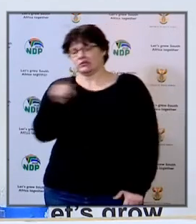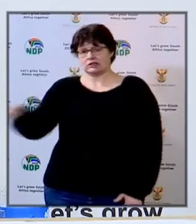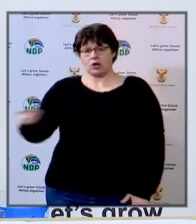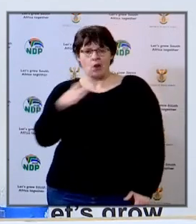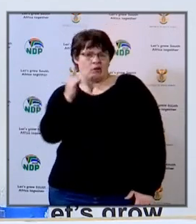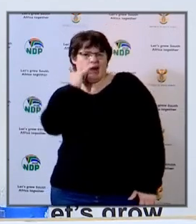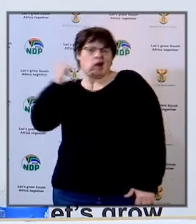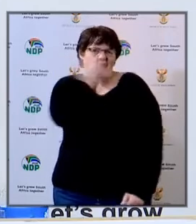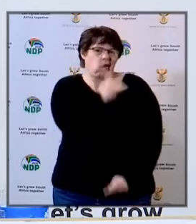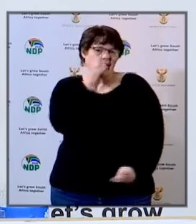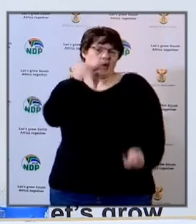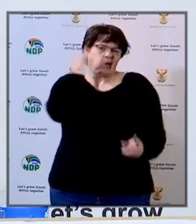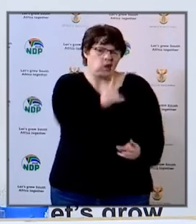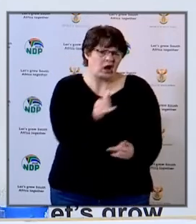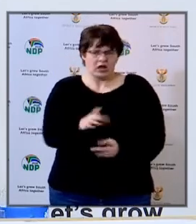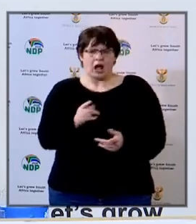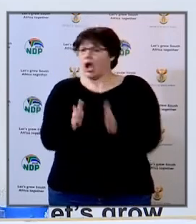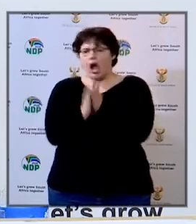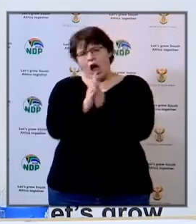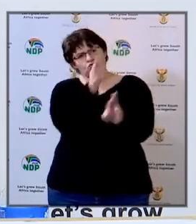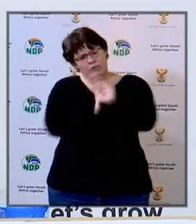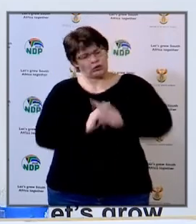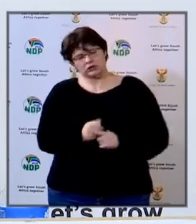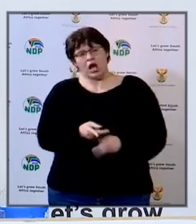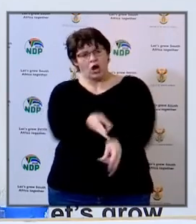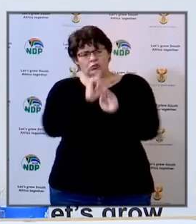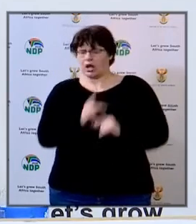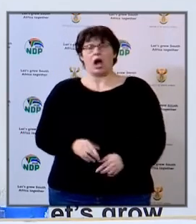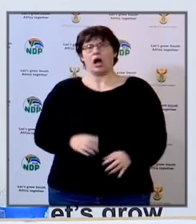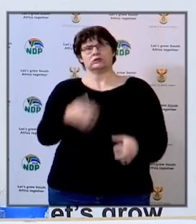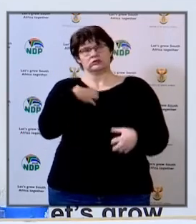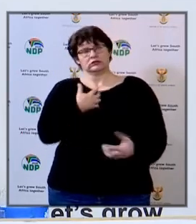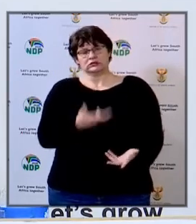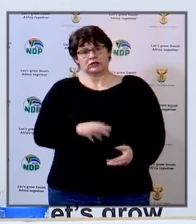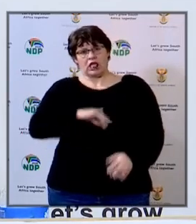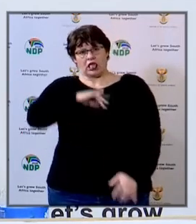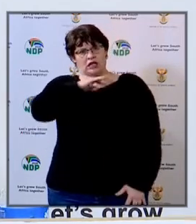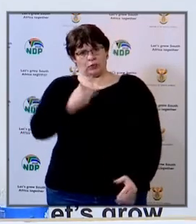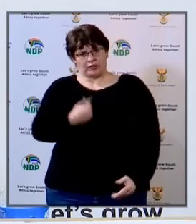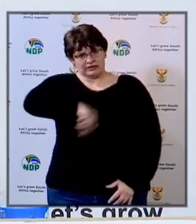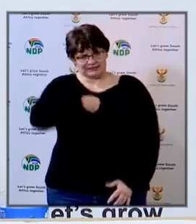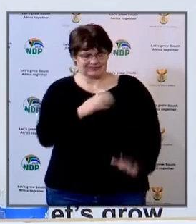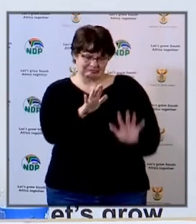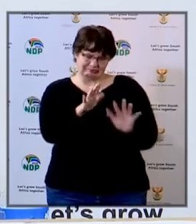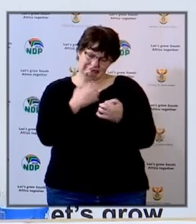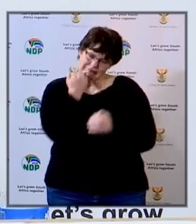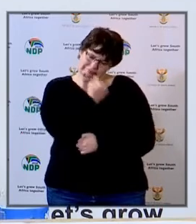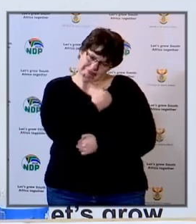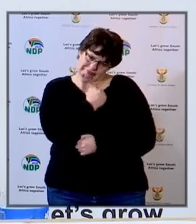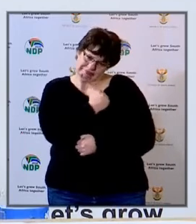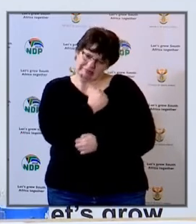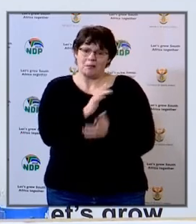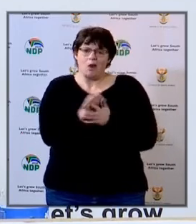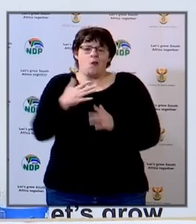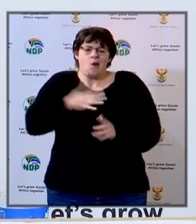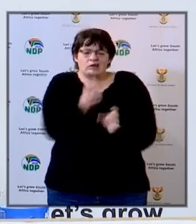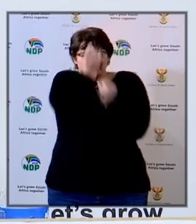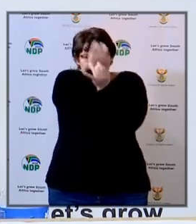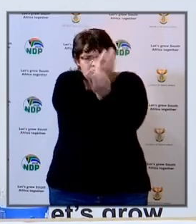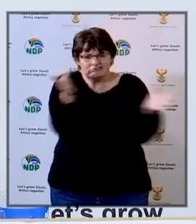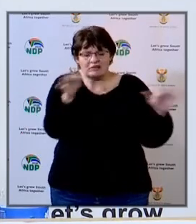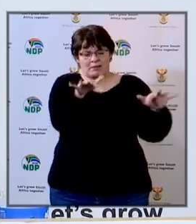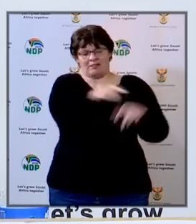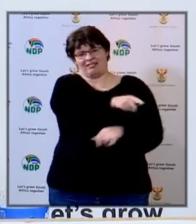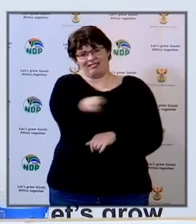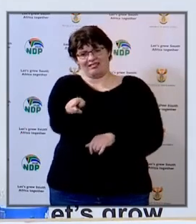We phone them every day and ask for reports twice a day. So they are here to also just give an indication as to where we